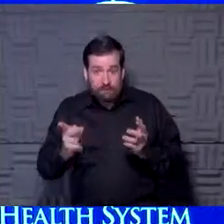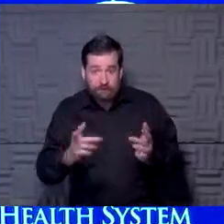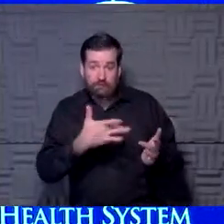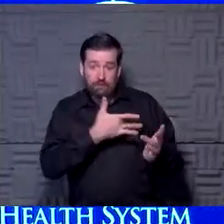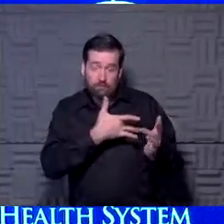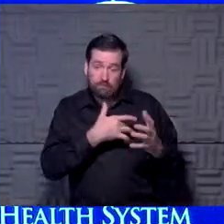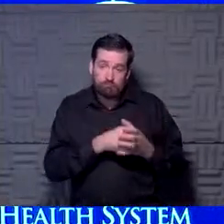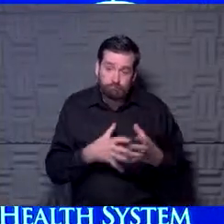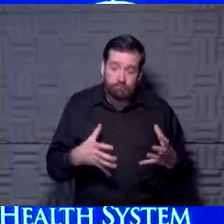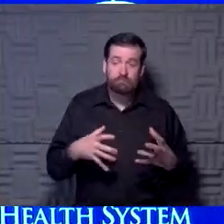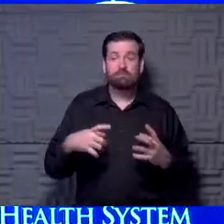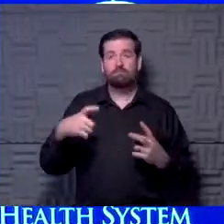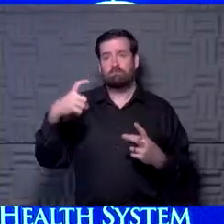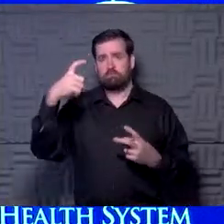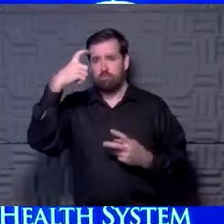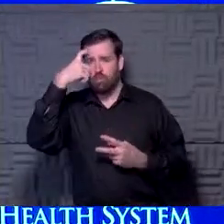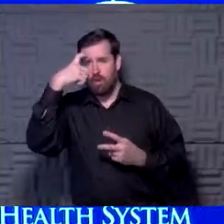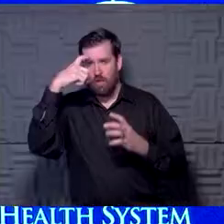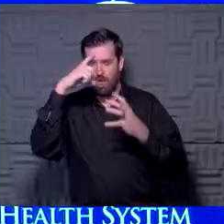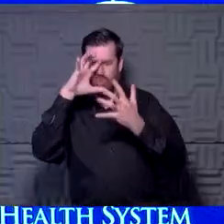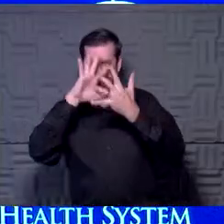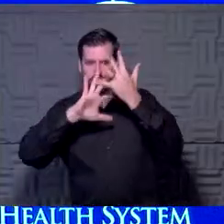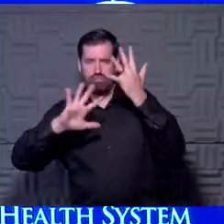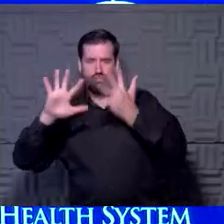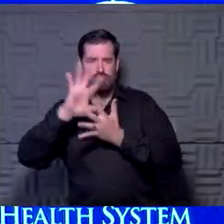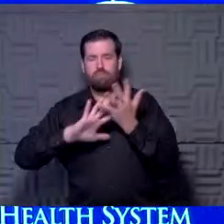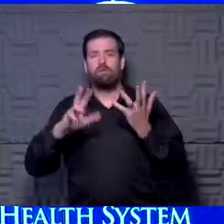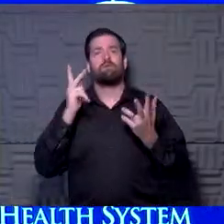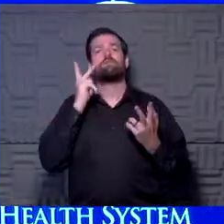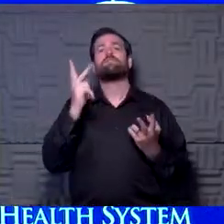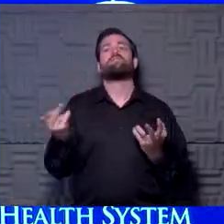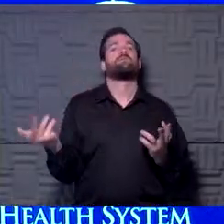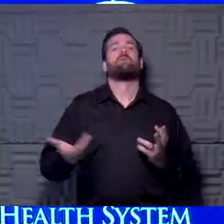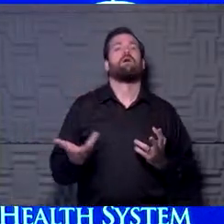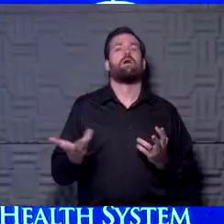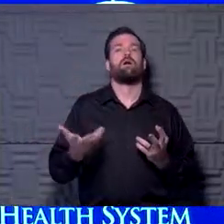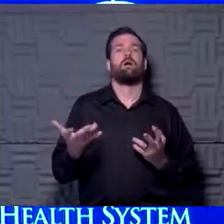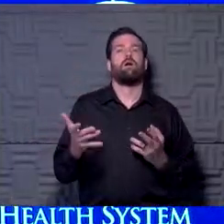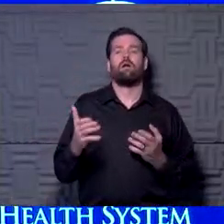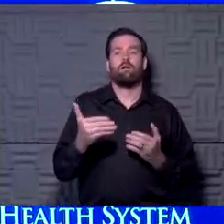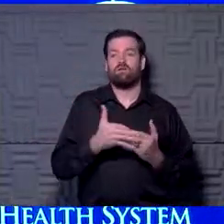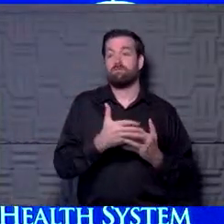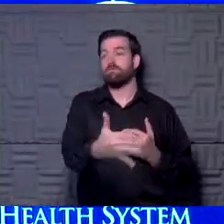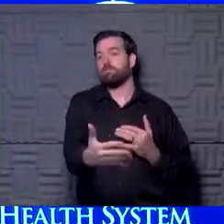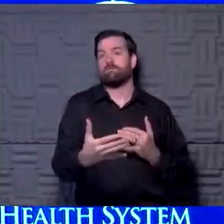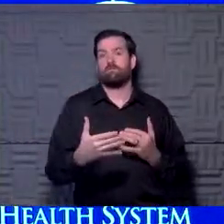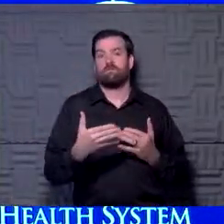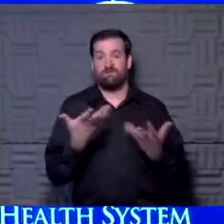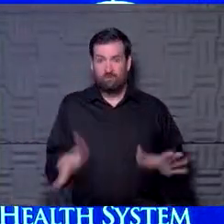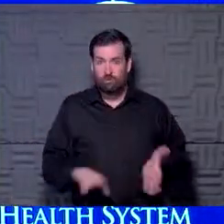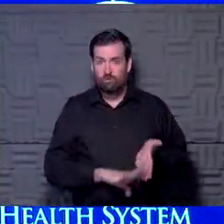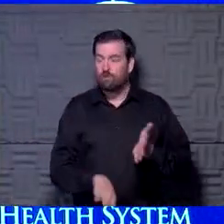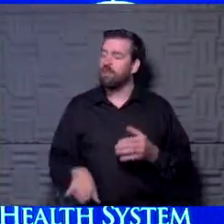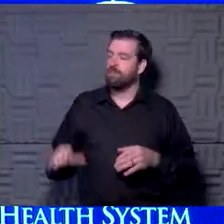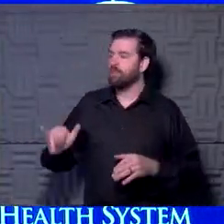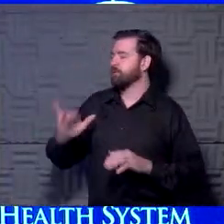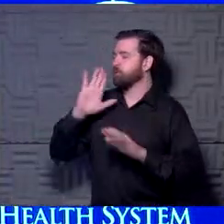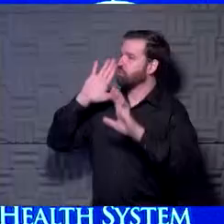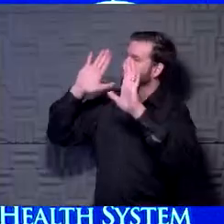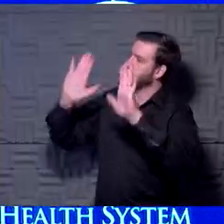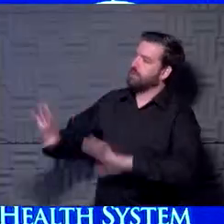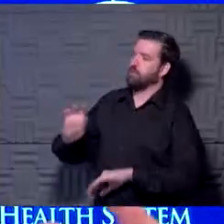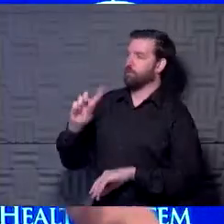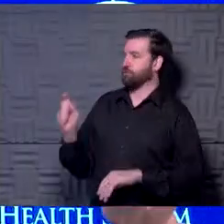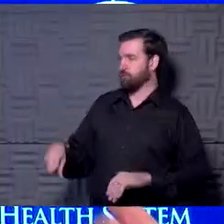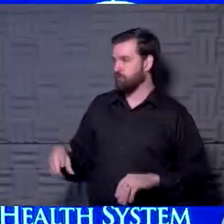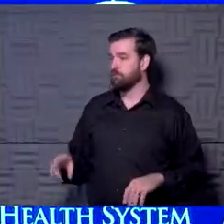Are you seeing brain fog? Could you list the things that you're seeing and what their path after discharge is? You bet. That's a great question.